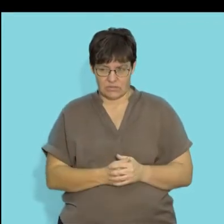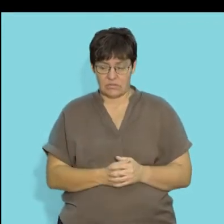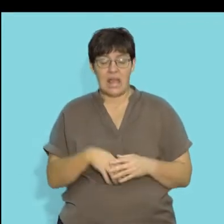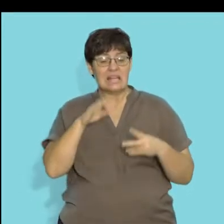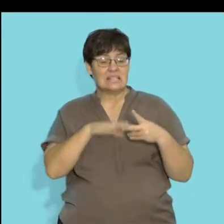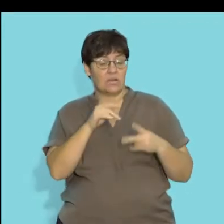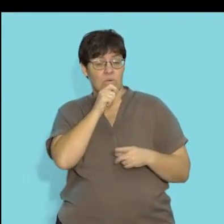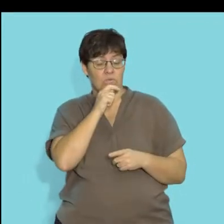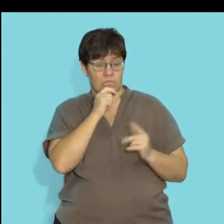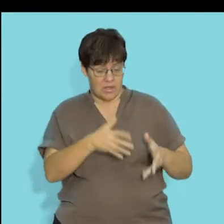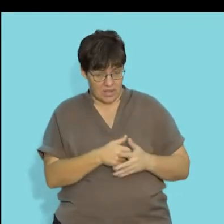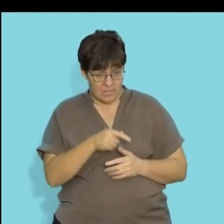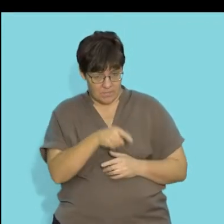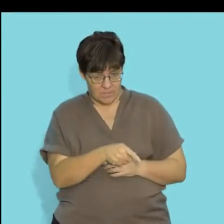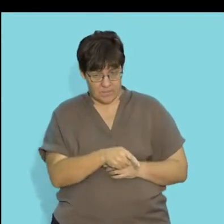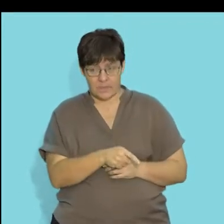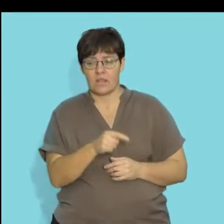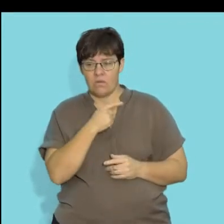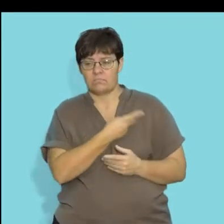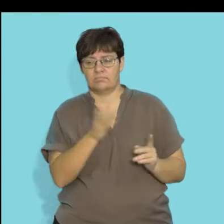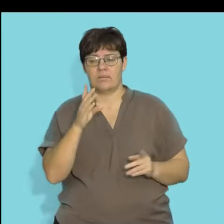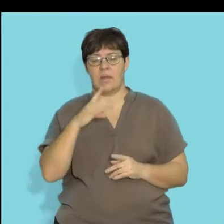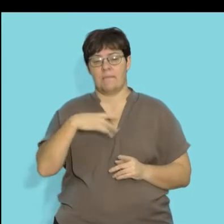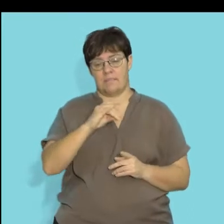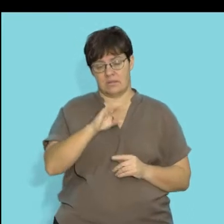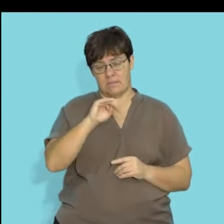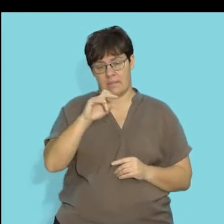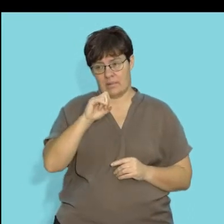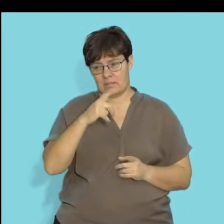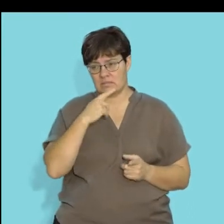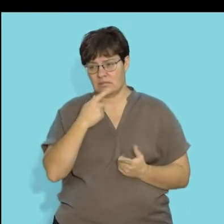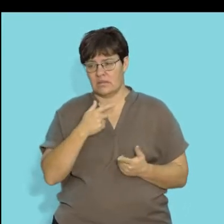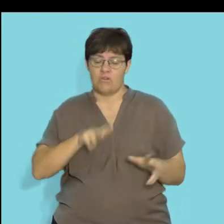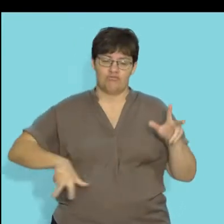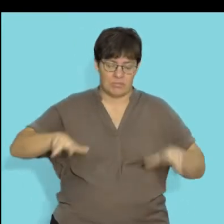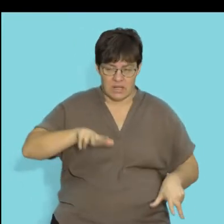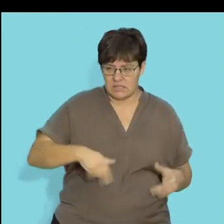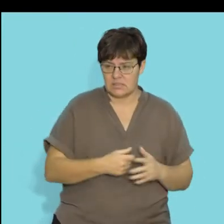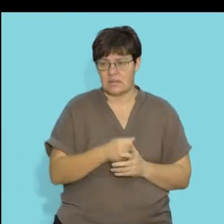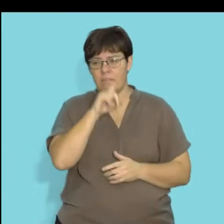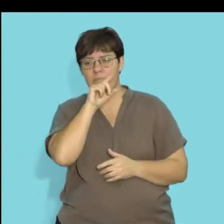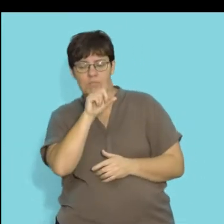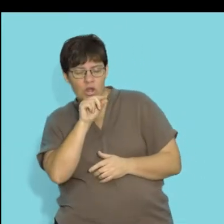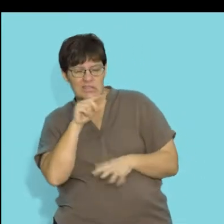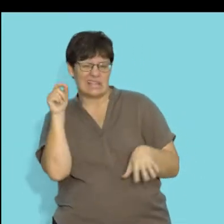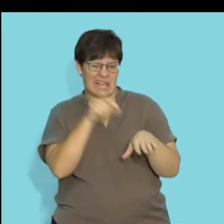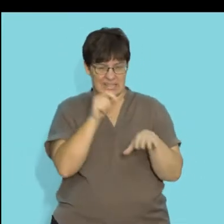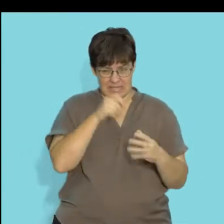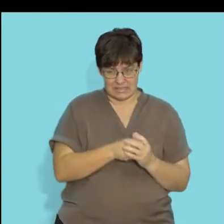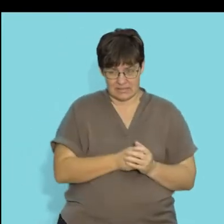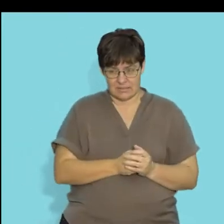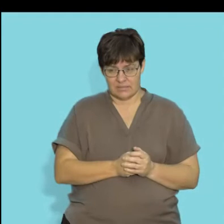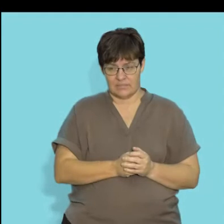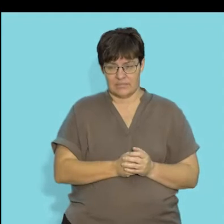secondary consumers are generally all mammals, which include reptiles, birds,